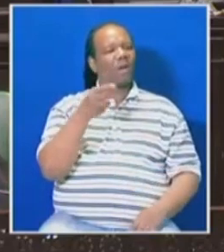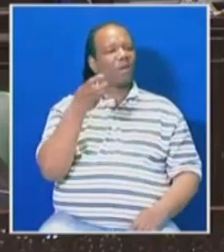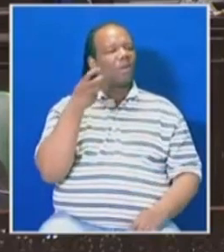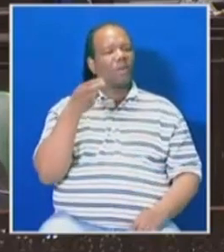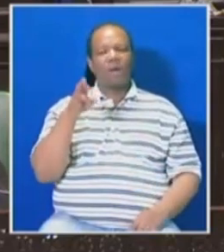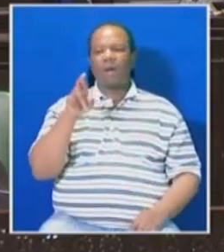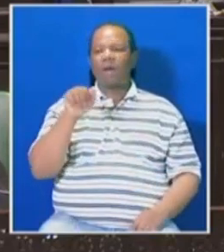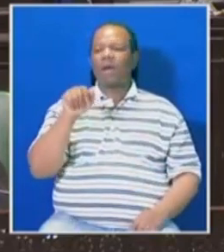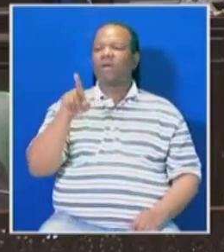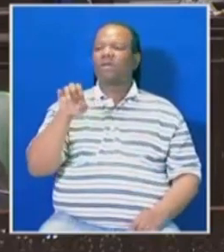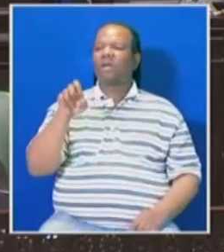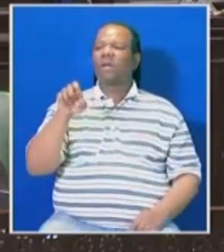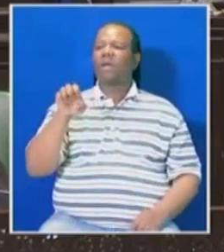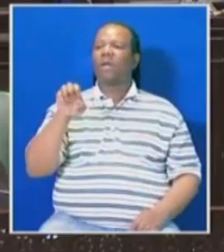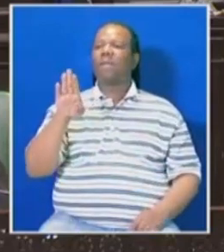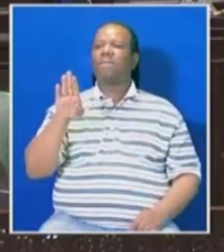what's your point of order?